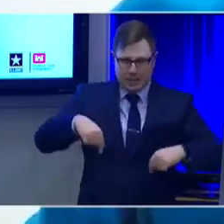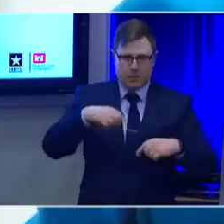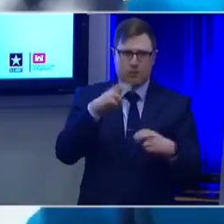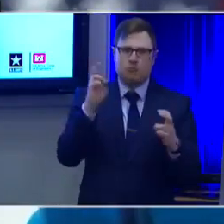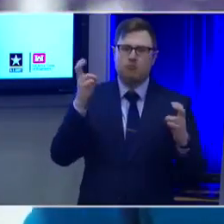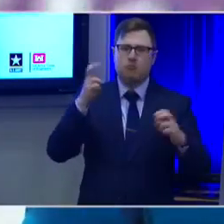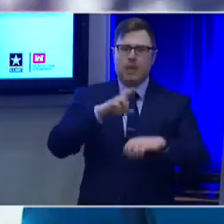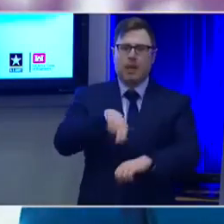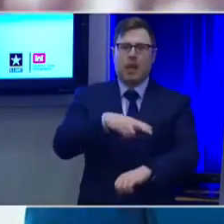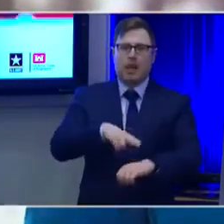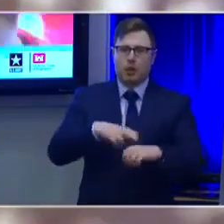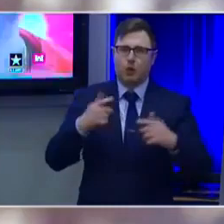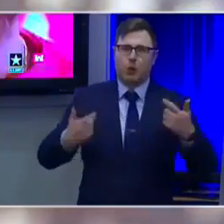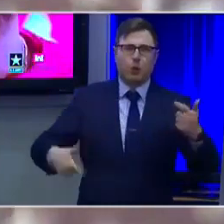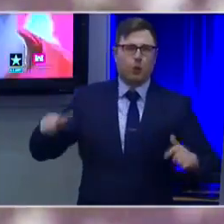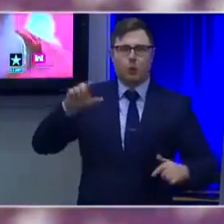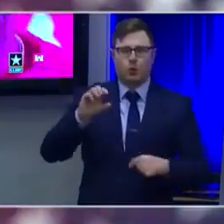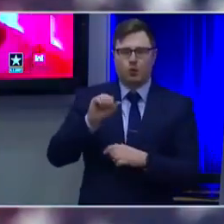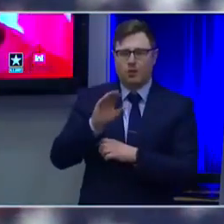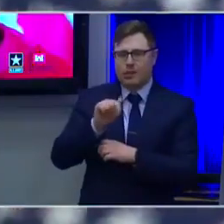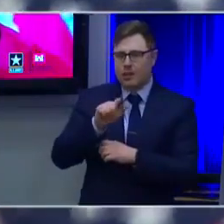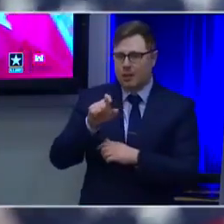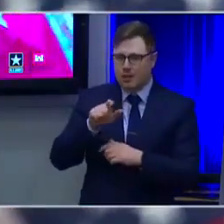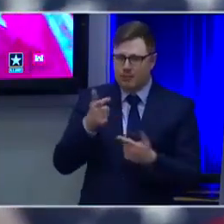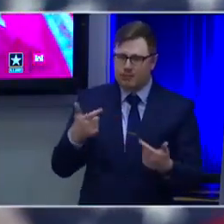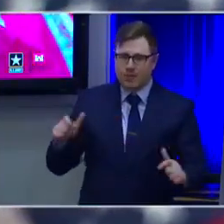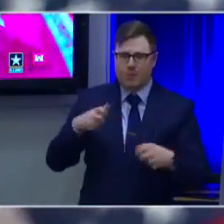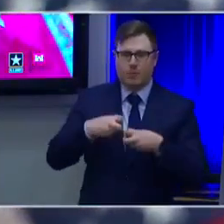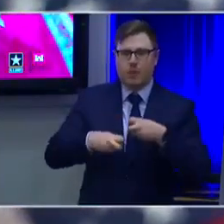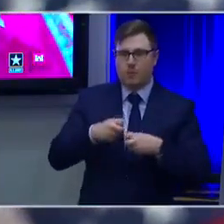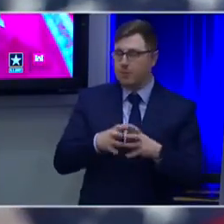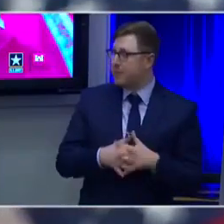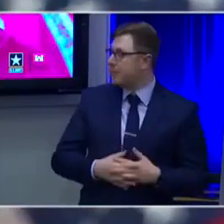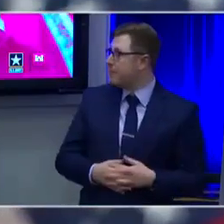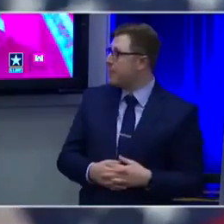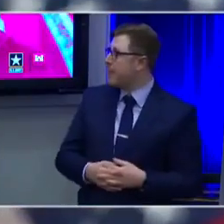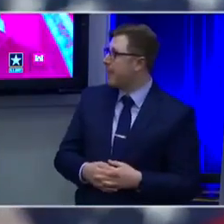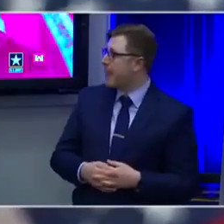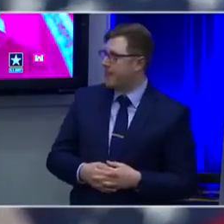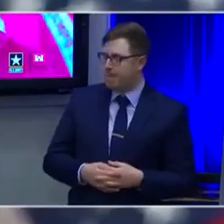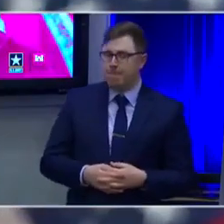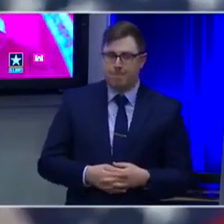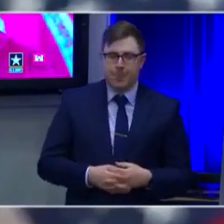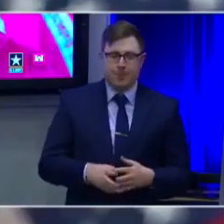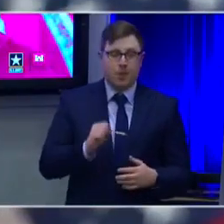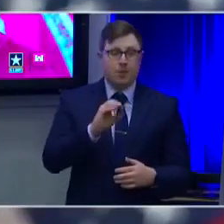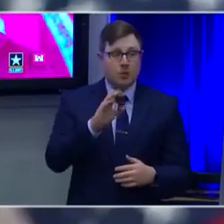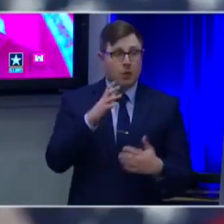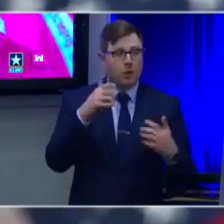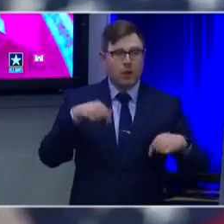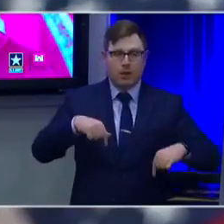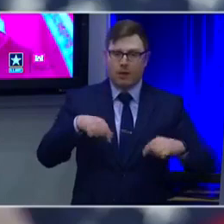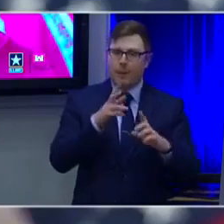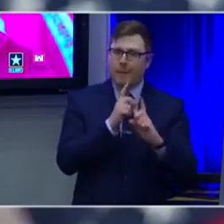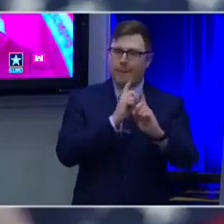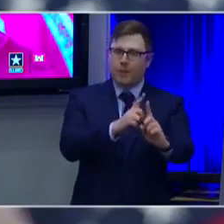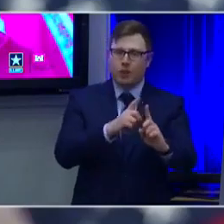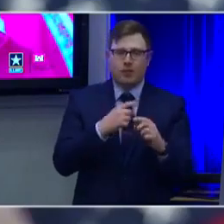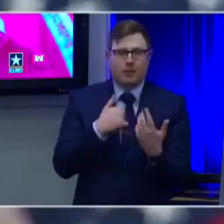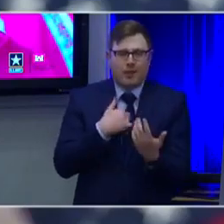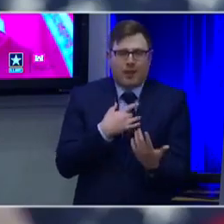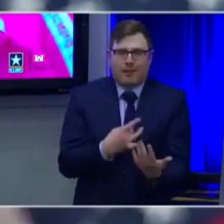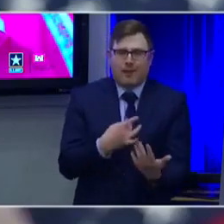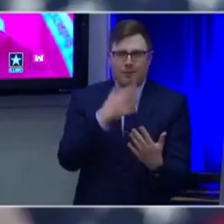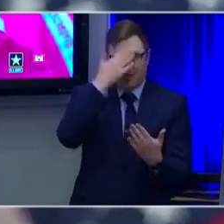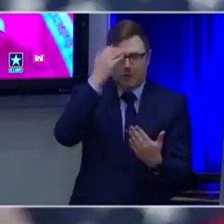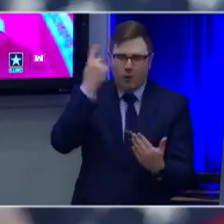they're at just a massive scale. Depending on what you do, the Corps will have something for you to do. The mission is always evolving. There's always new things, great